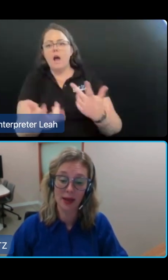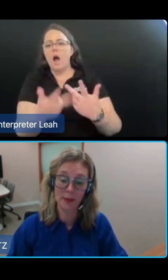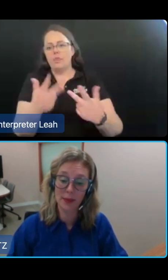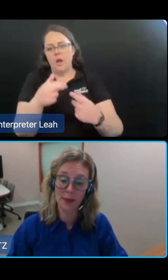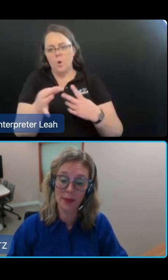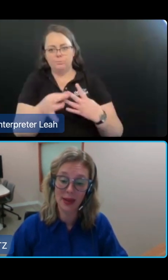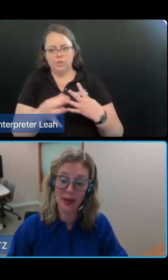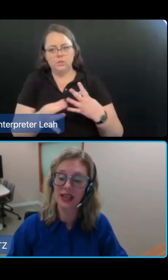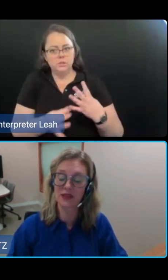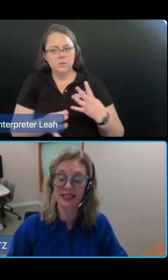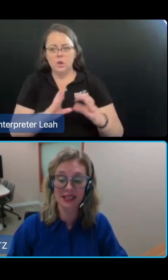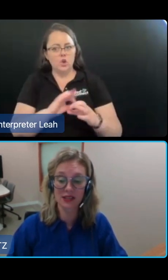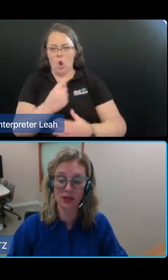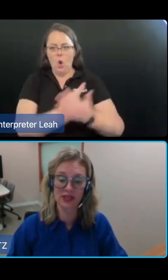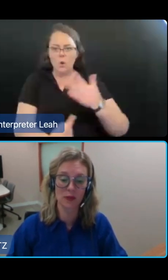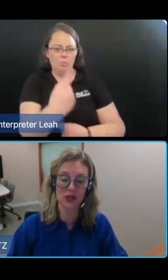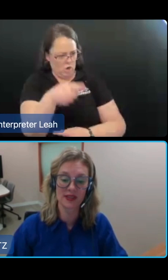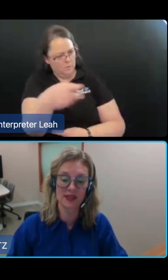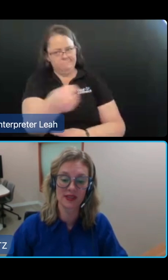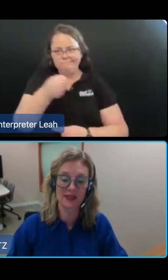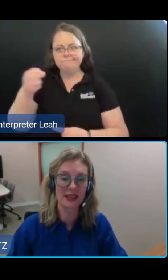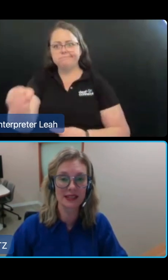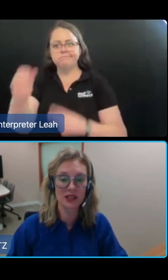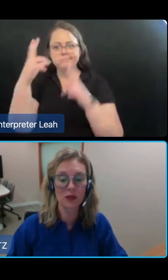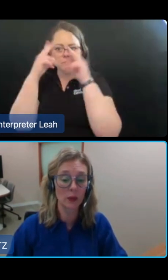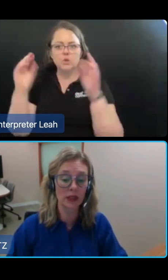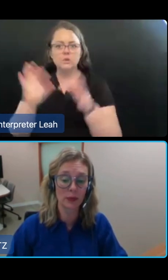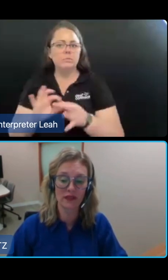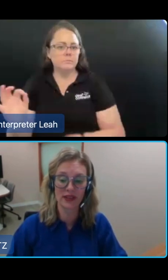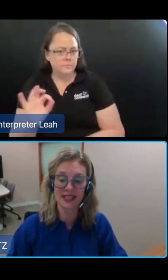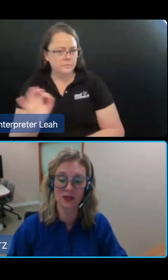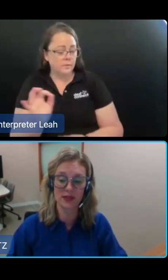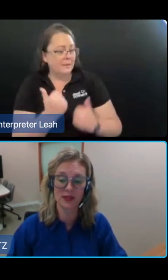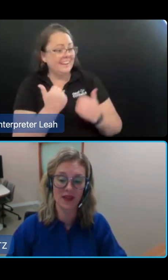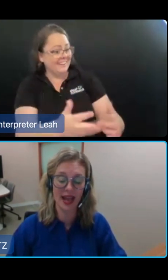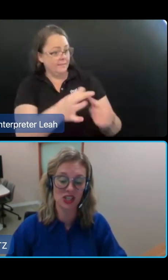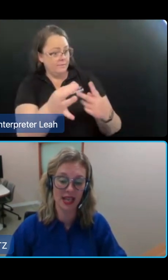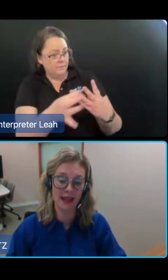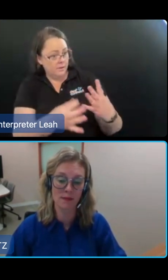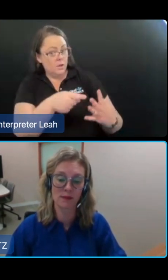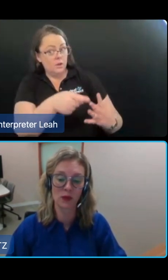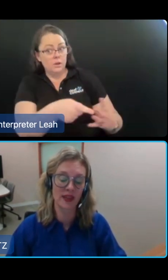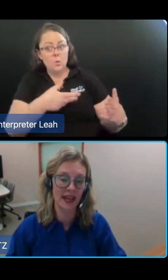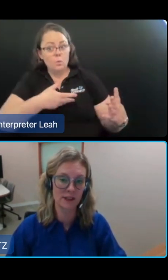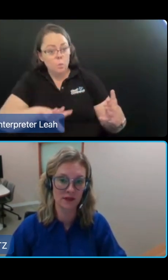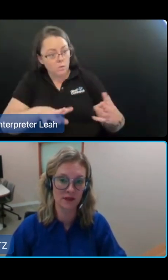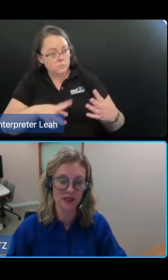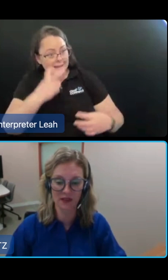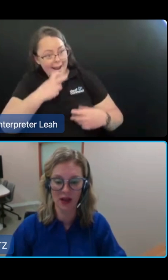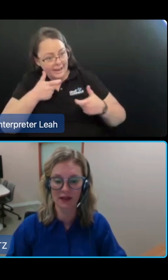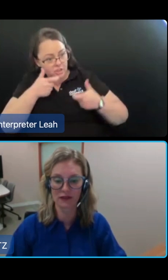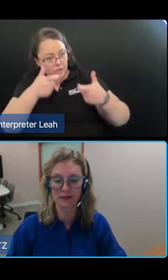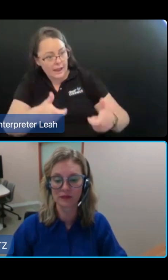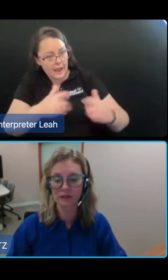make it clear that they've considered those options and that it's still their will and preference to receive aged care before the age of